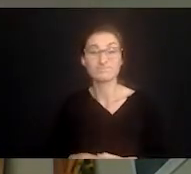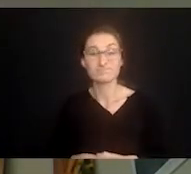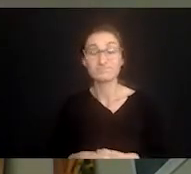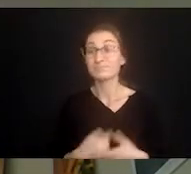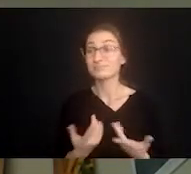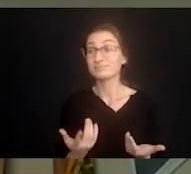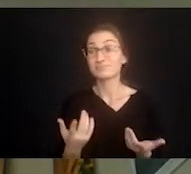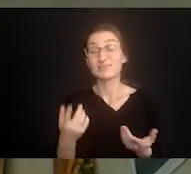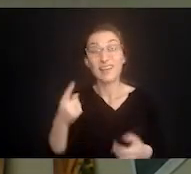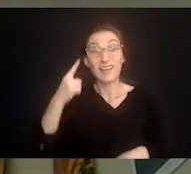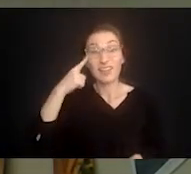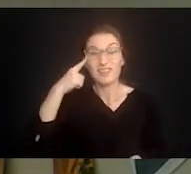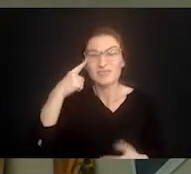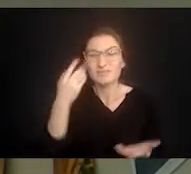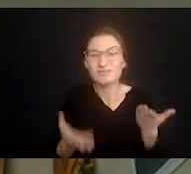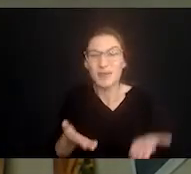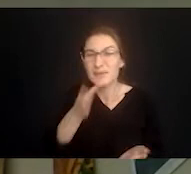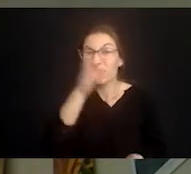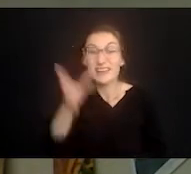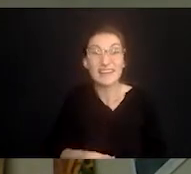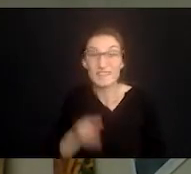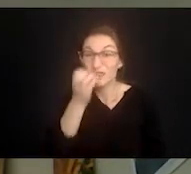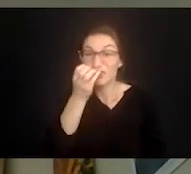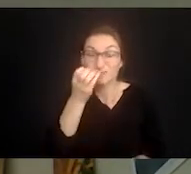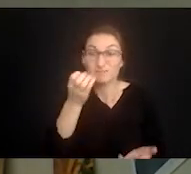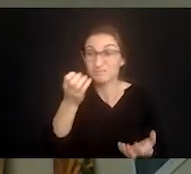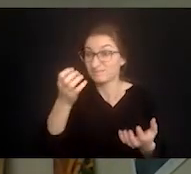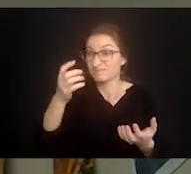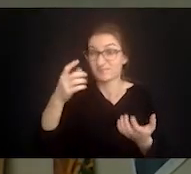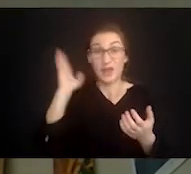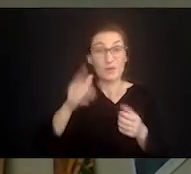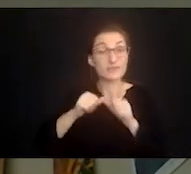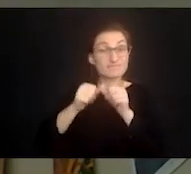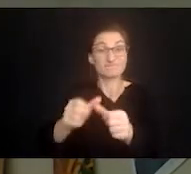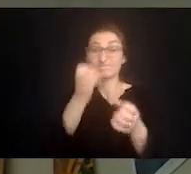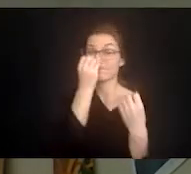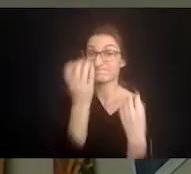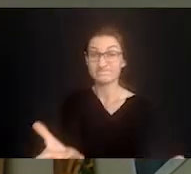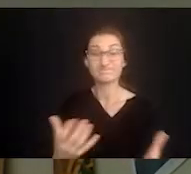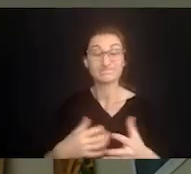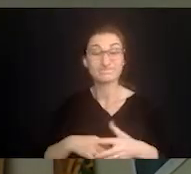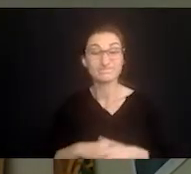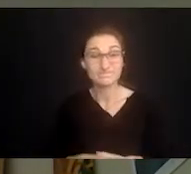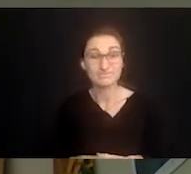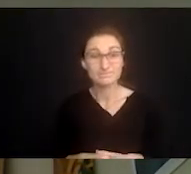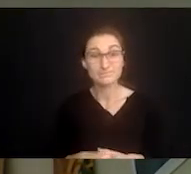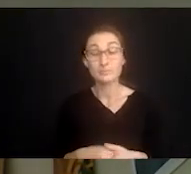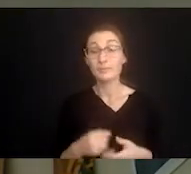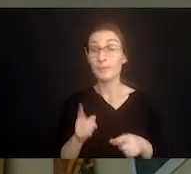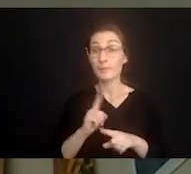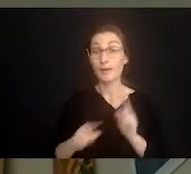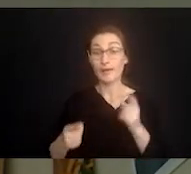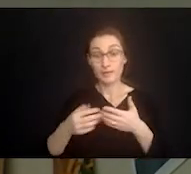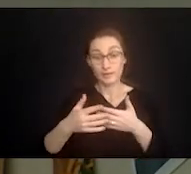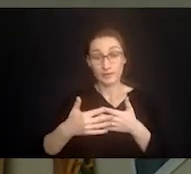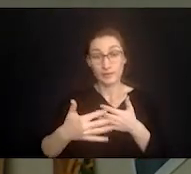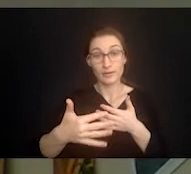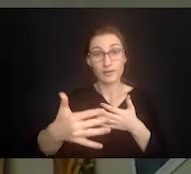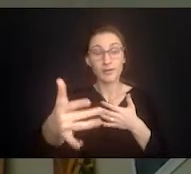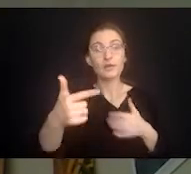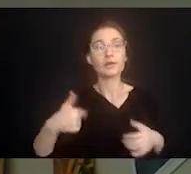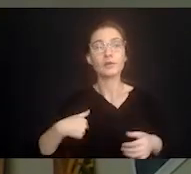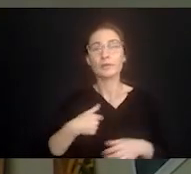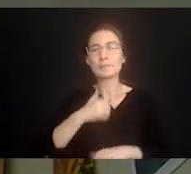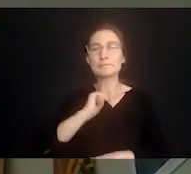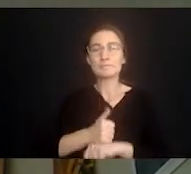I wasn't even sure if I ever would again. But after some sleep and some distance from the crash point, Jerry and I